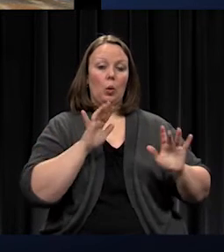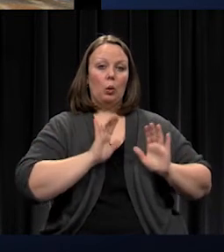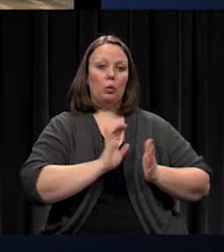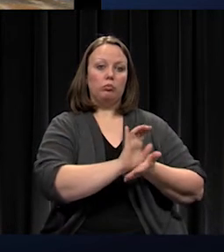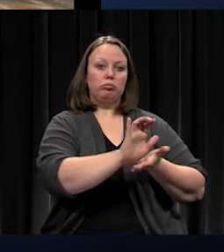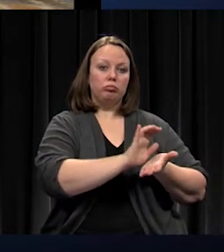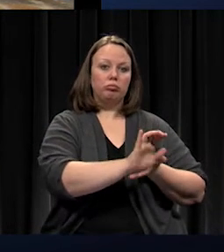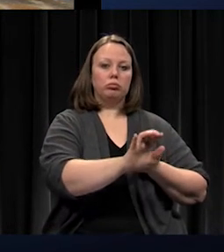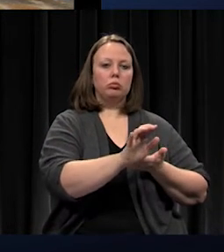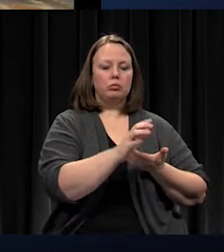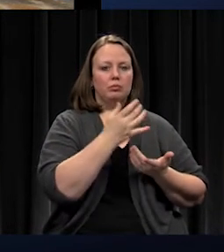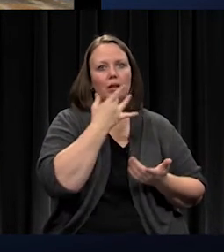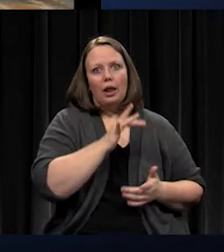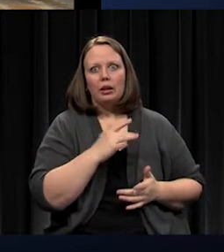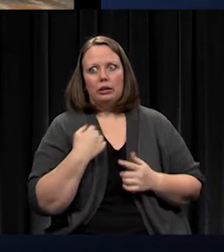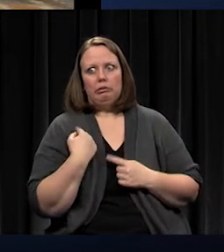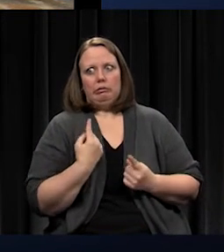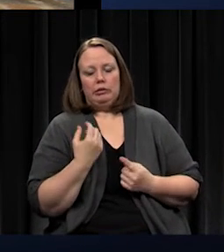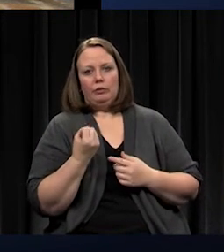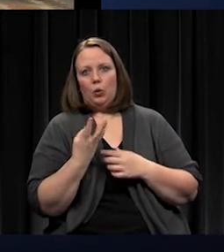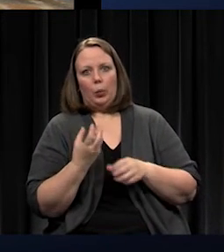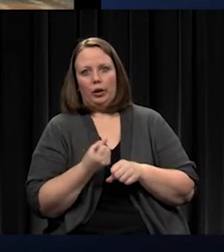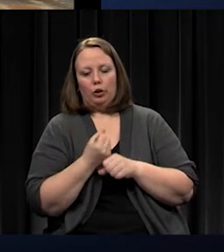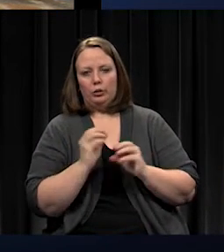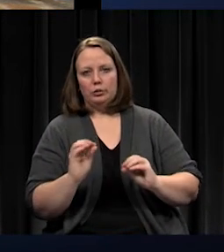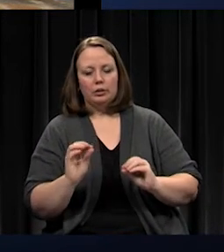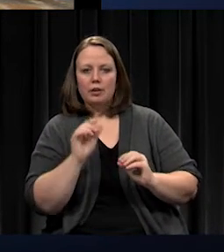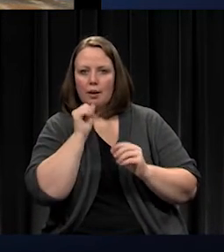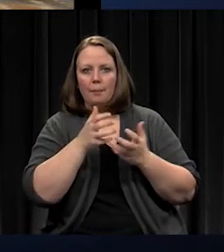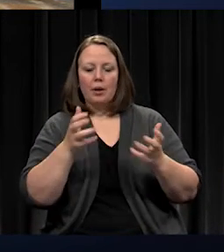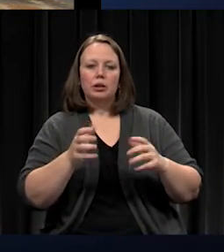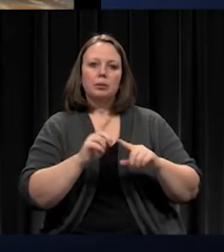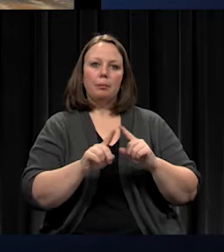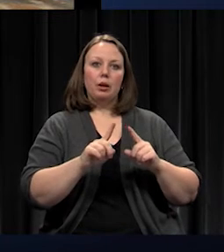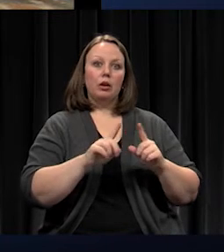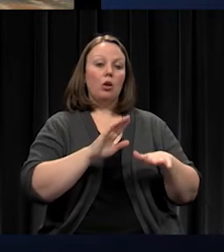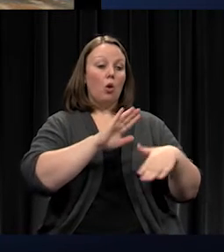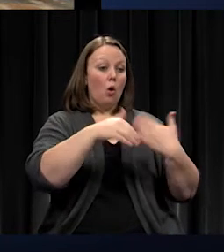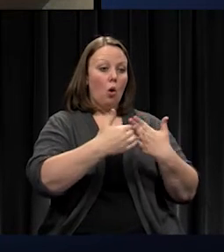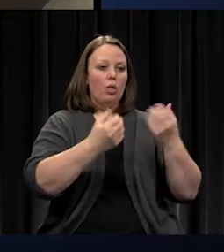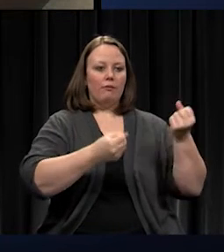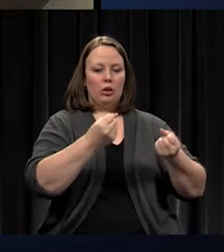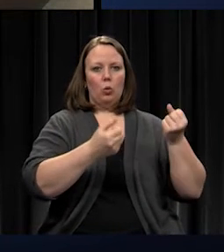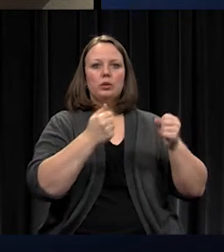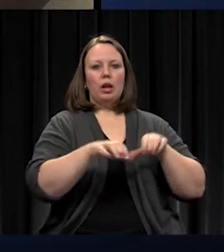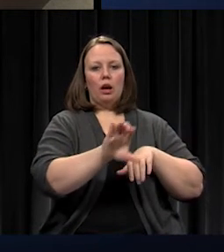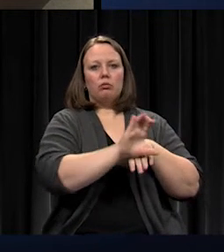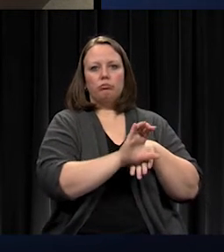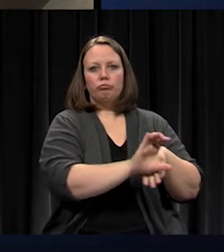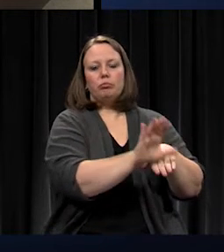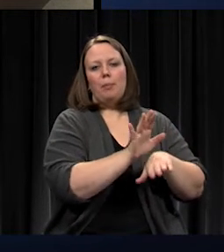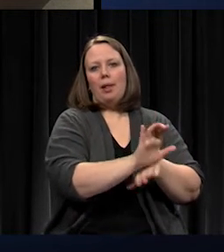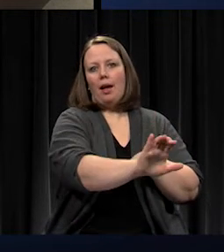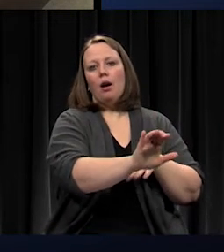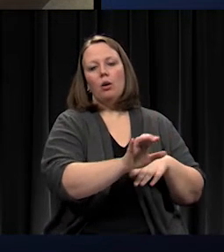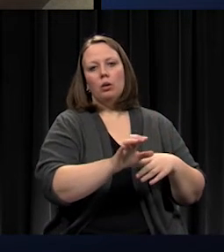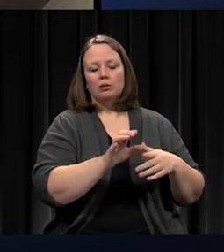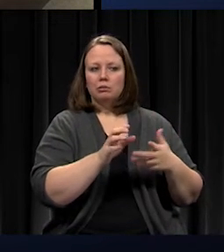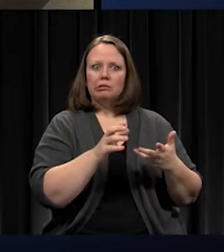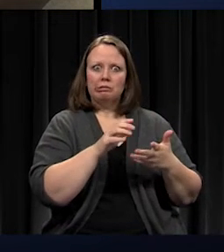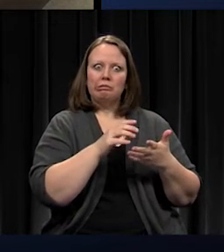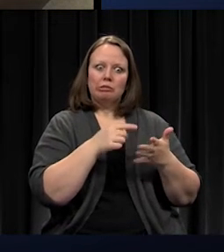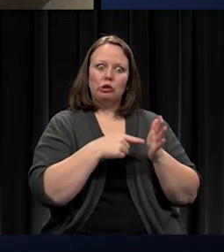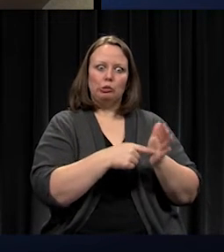had that lately, but all our vehicles double as putting a plow on the front and it does show wear and tear on our vehicles. We've also